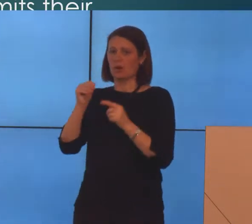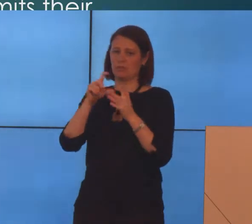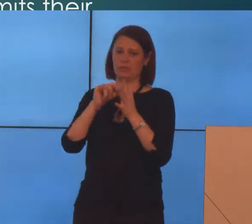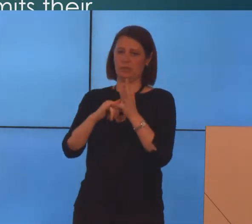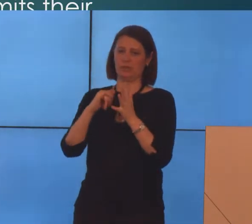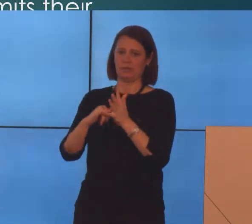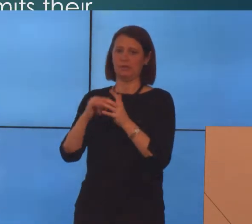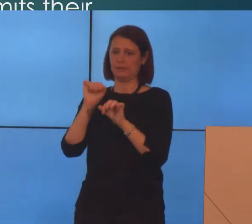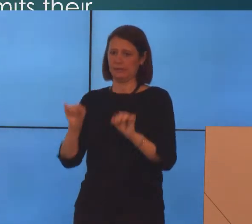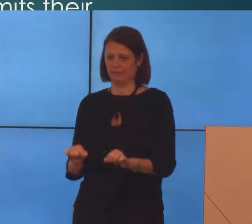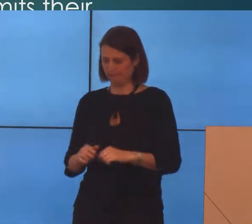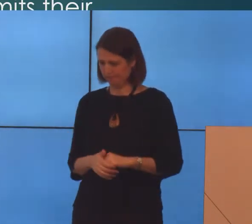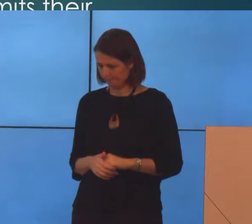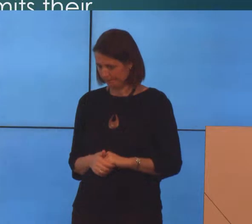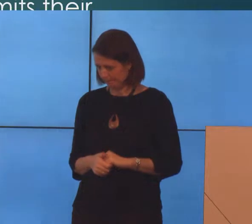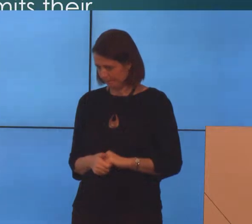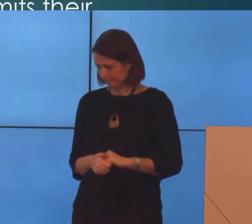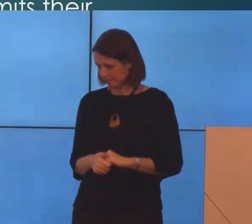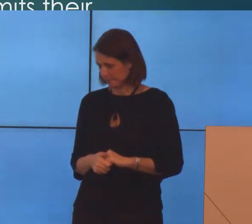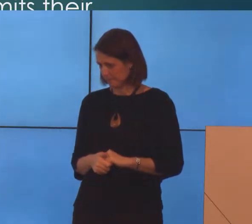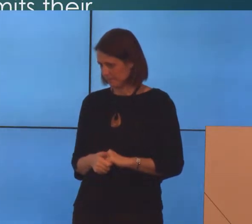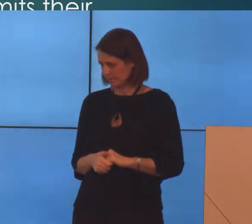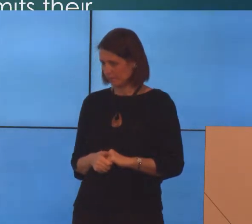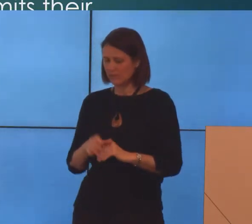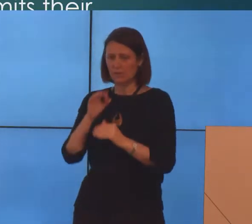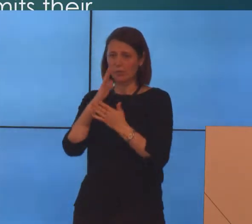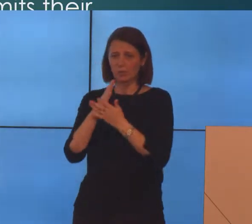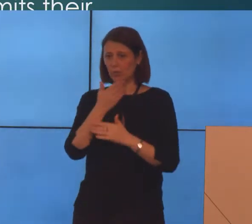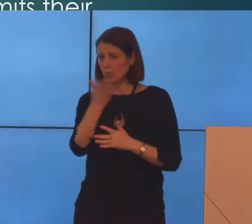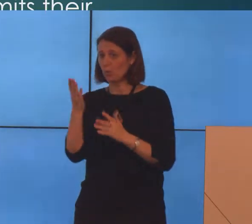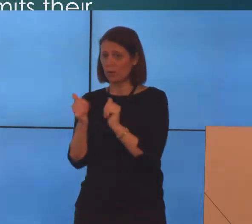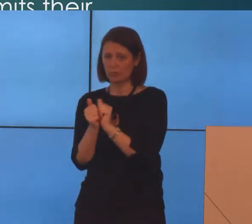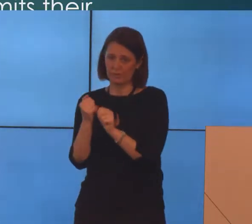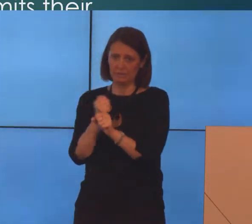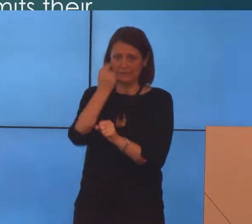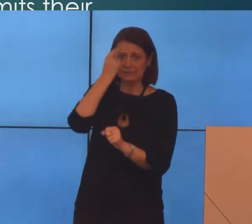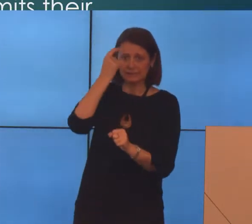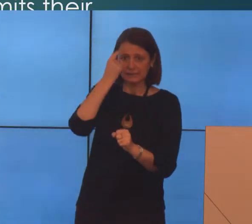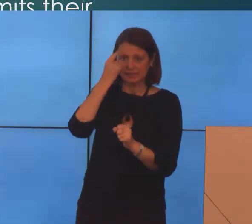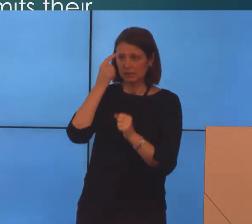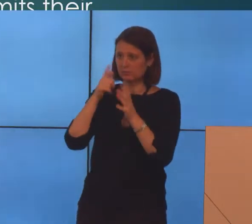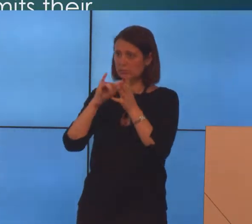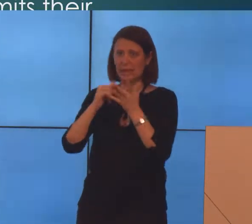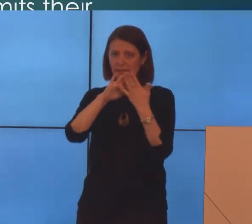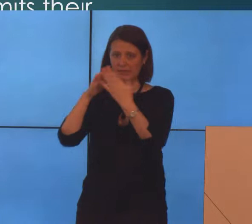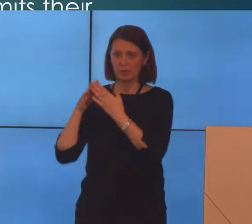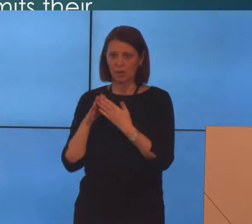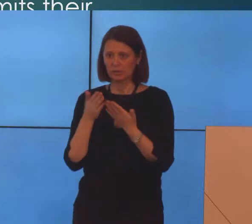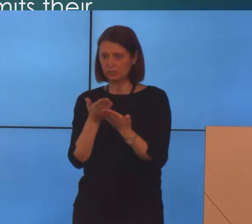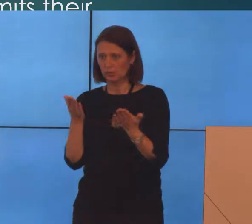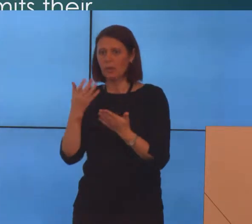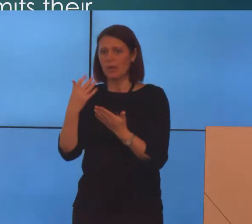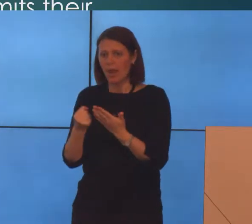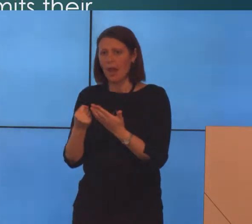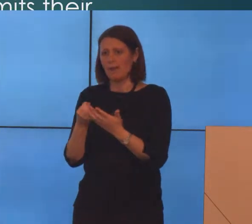system. And I'm sure that you would all agree that it makes sense that as a society, we have an income